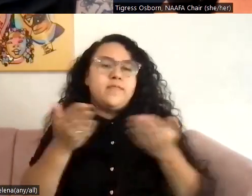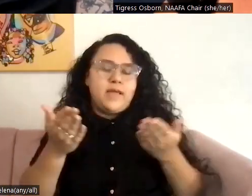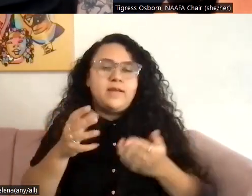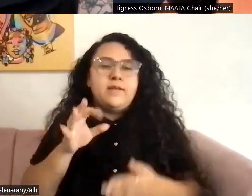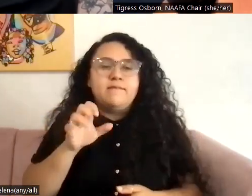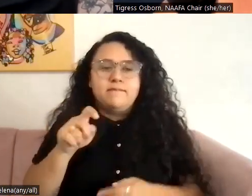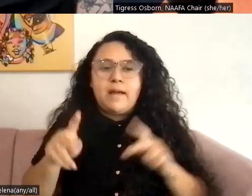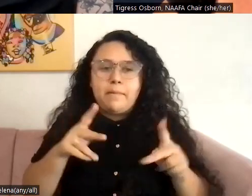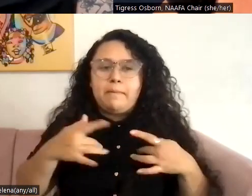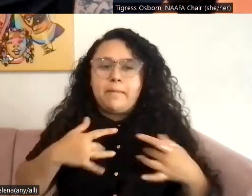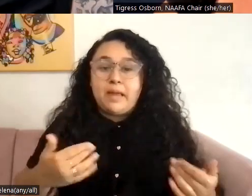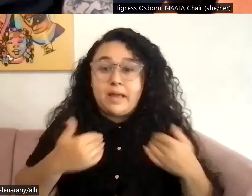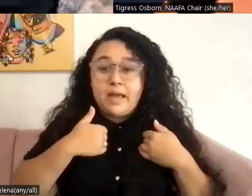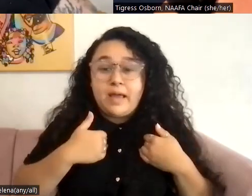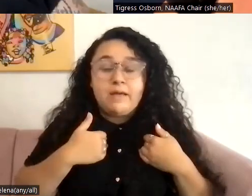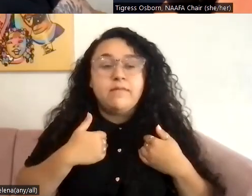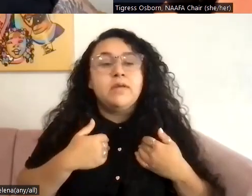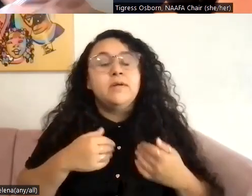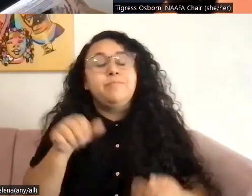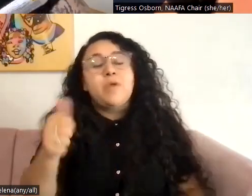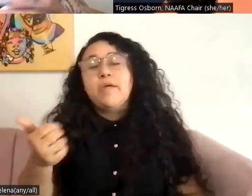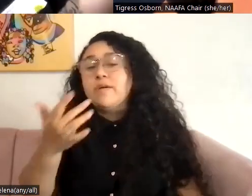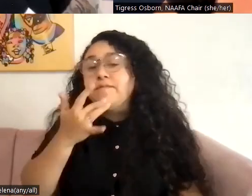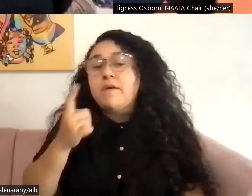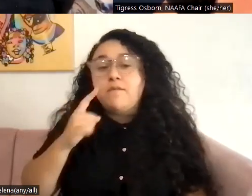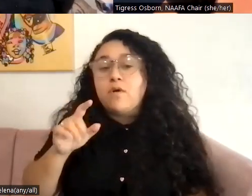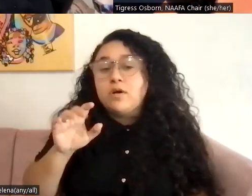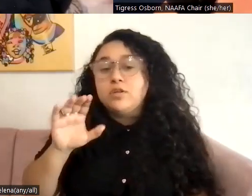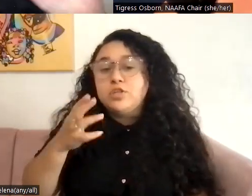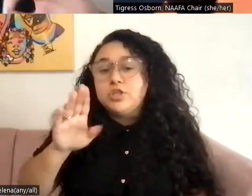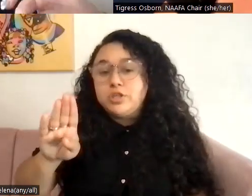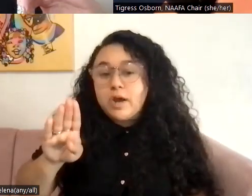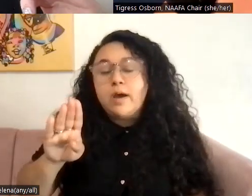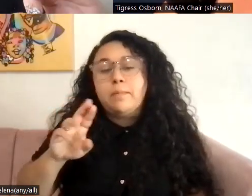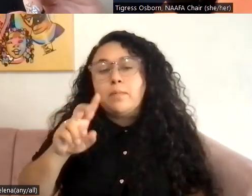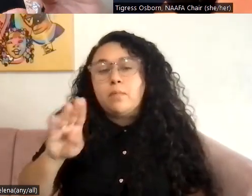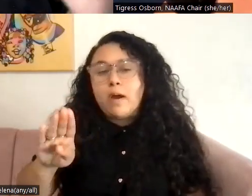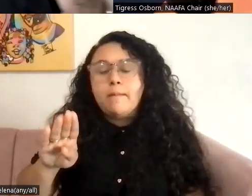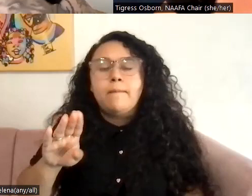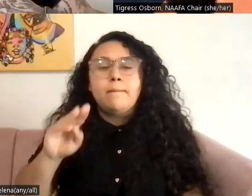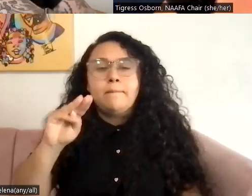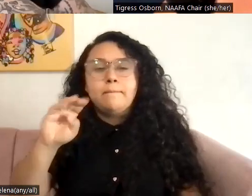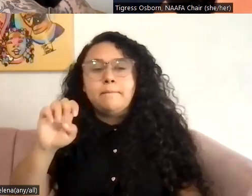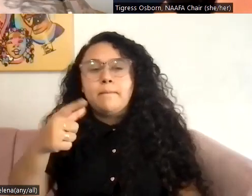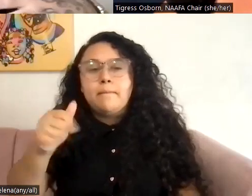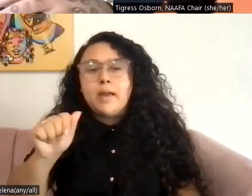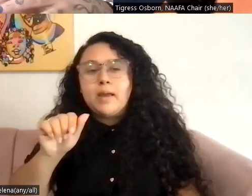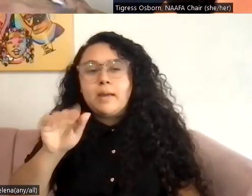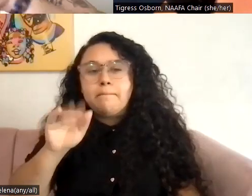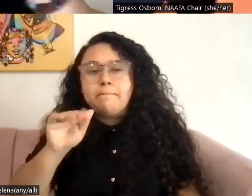And then my favorite thing for chub rub is I know mega babe has their thigh rescue for me.